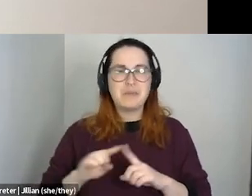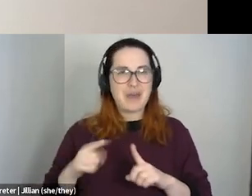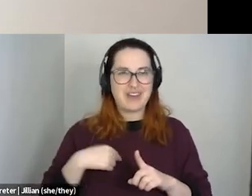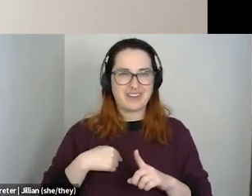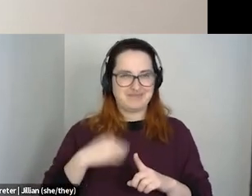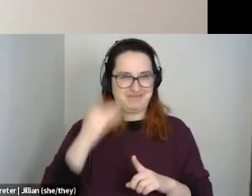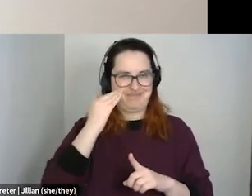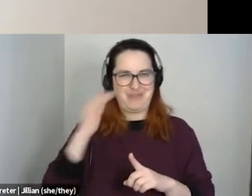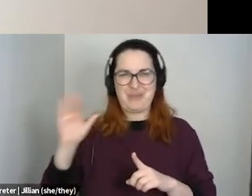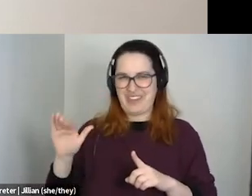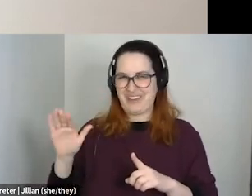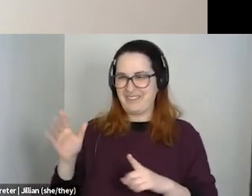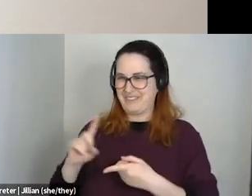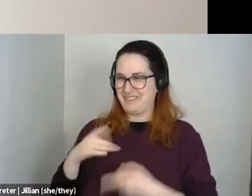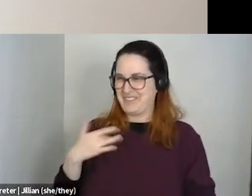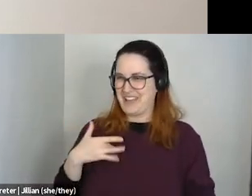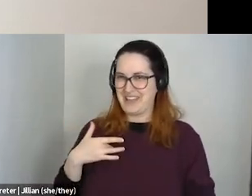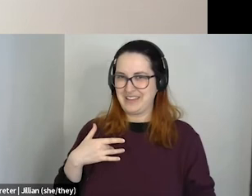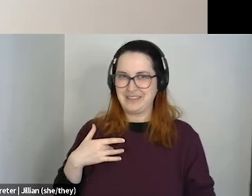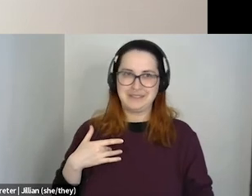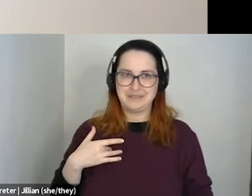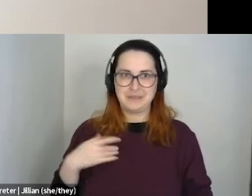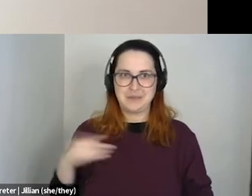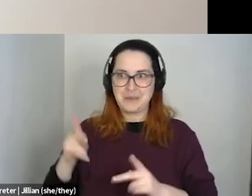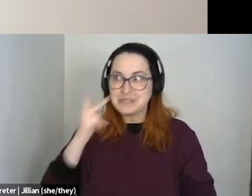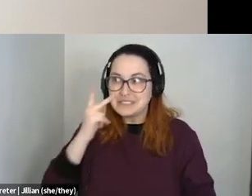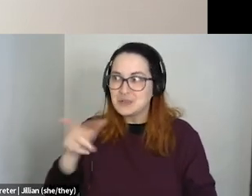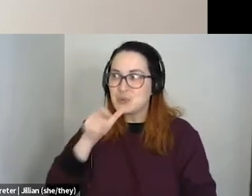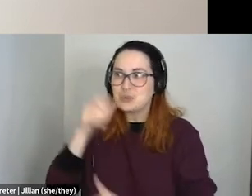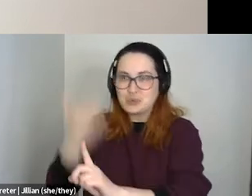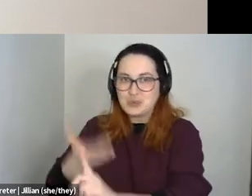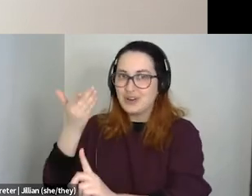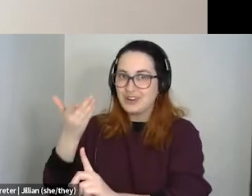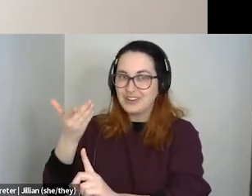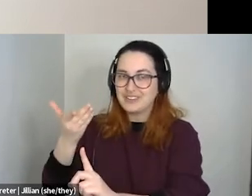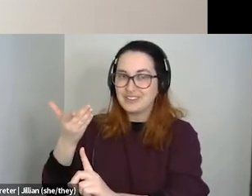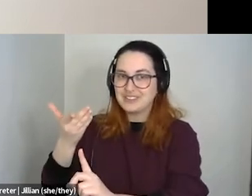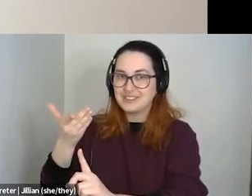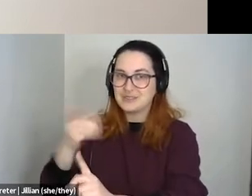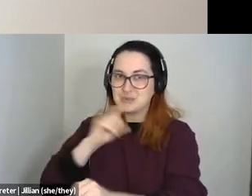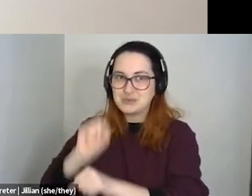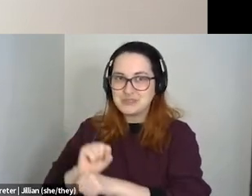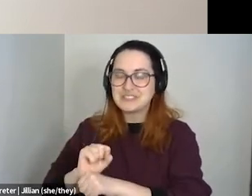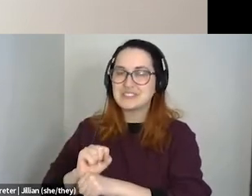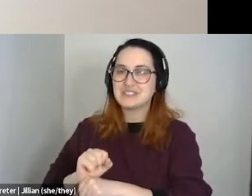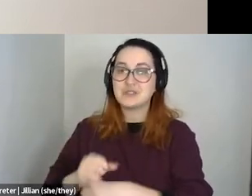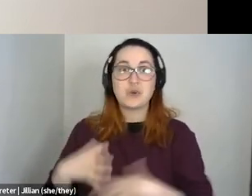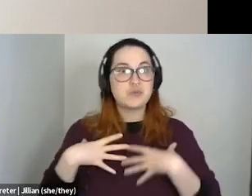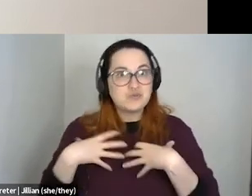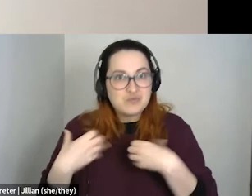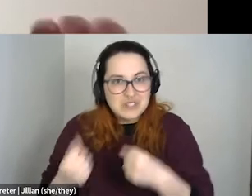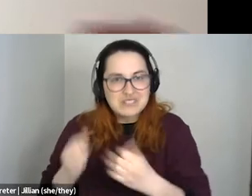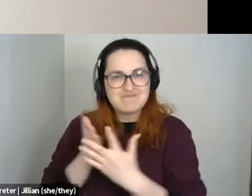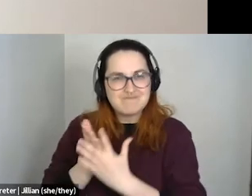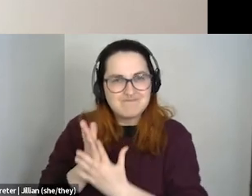feeling they were talking about of like being seen essentially. And it's, you know, resilience is a, is a beautiful thing.